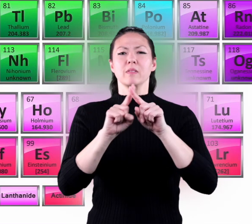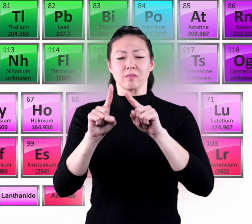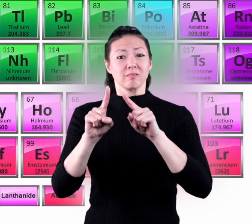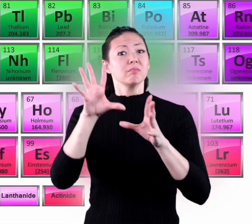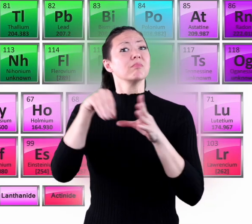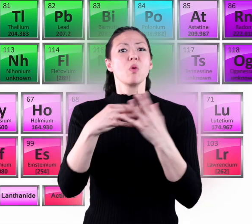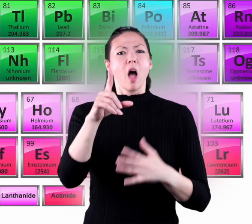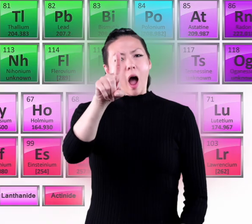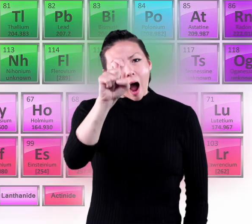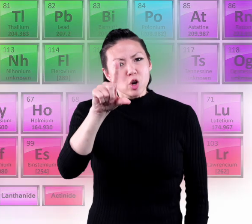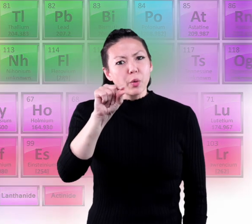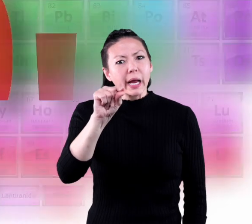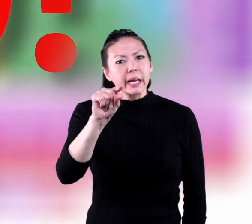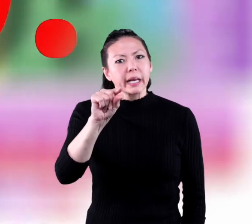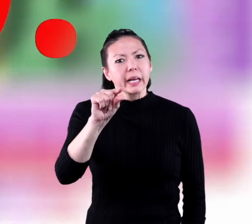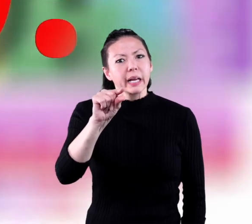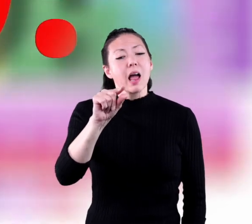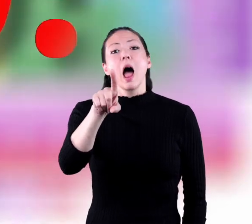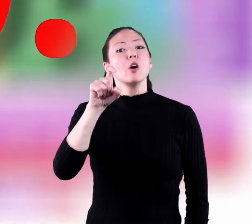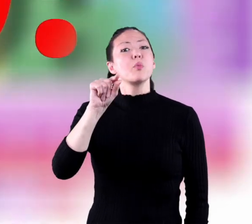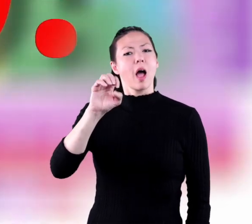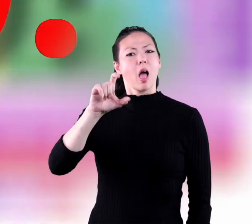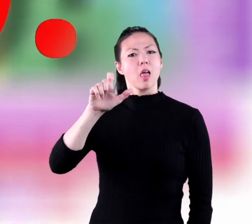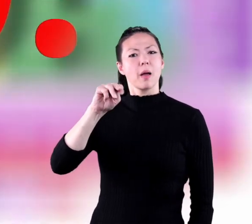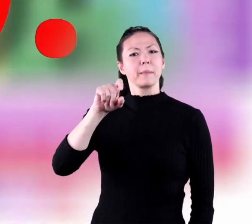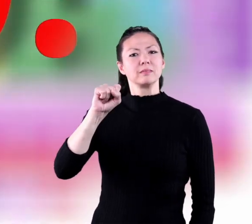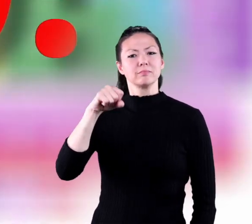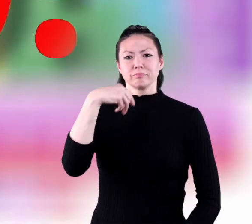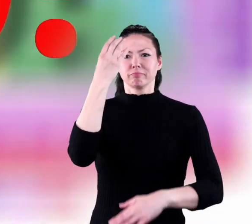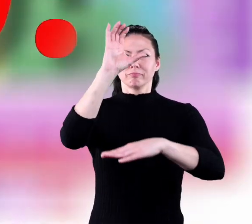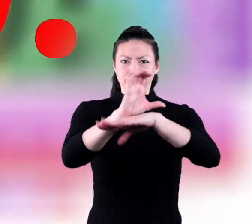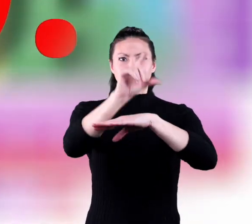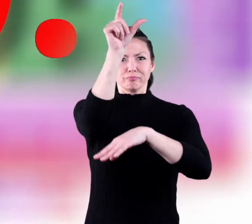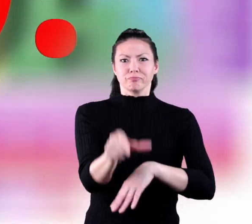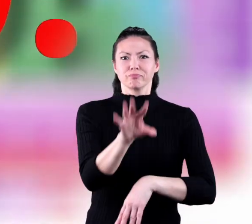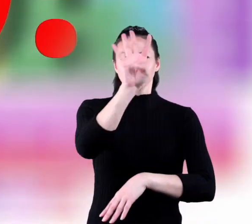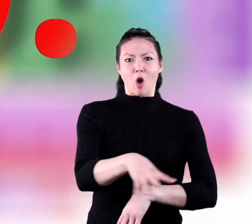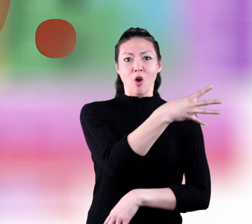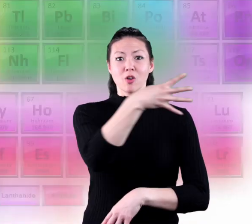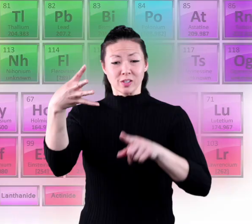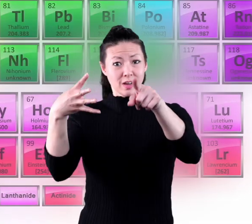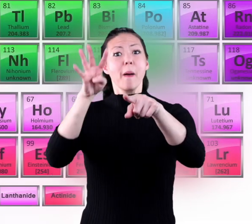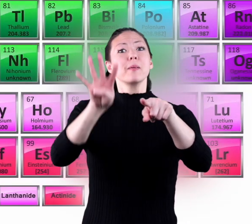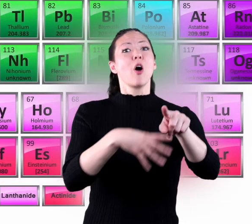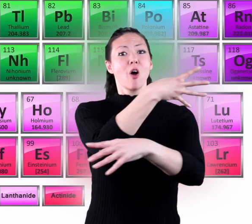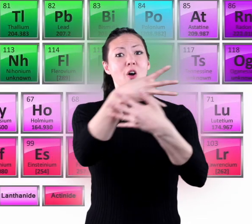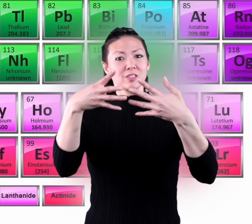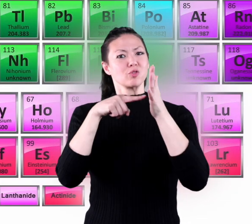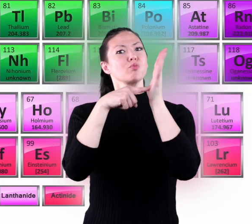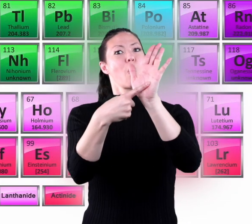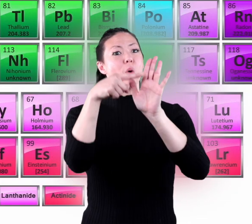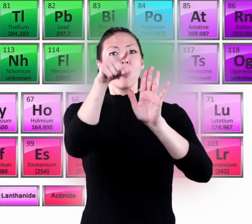different, and there are a hundred and twenty of them. These hundred and twenty elements are laid out here, in the periodic